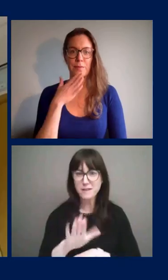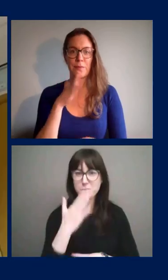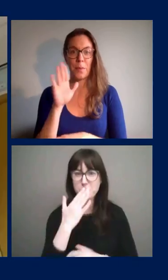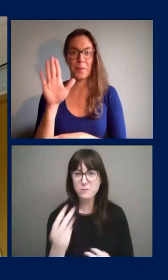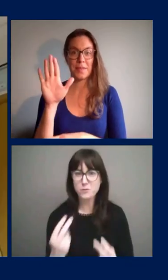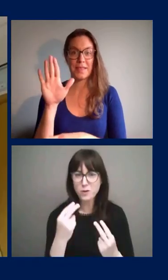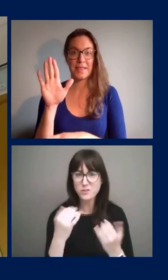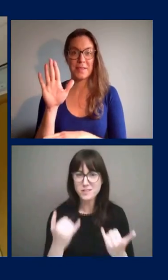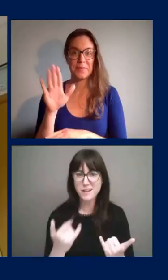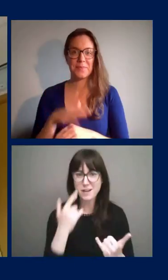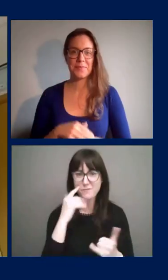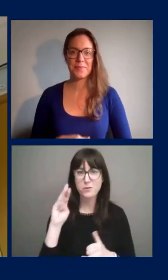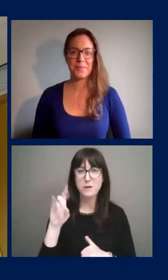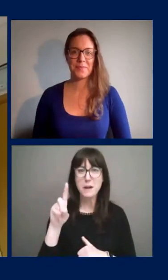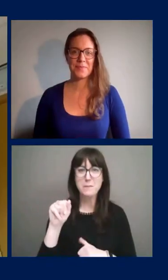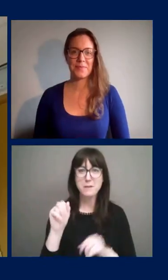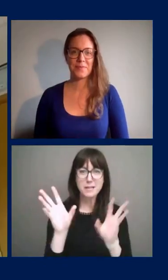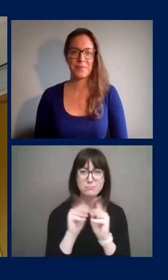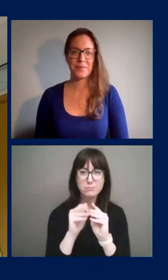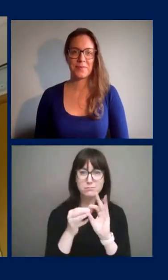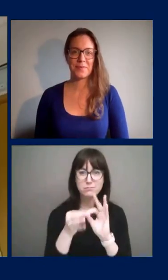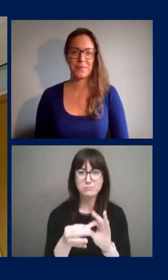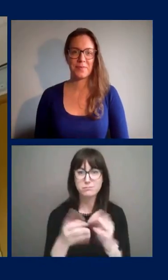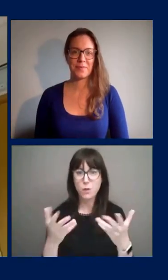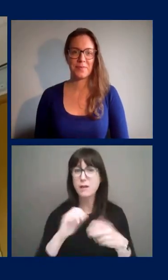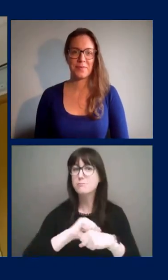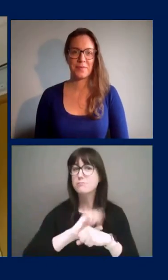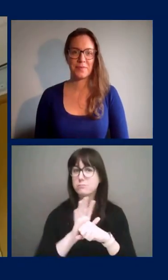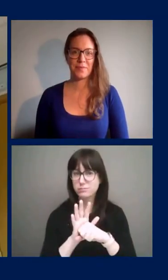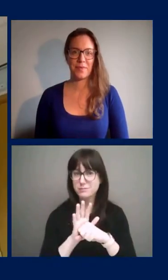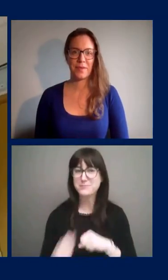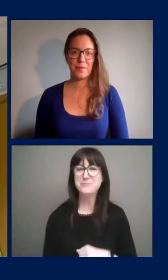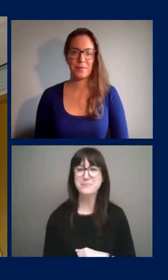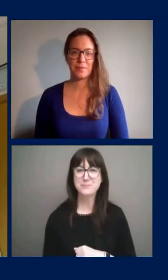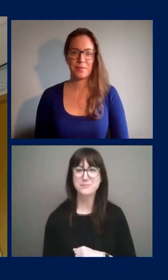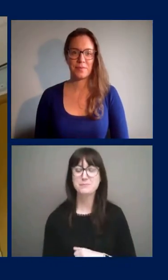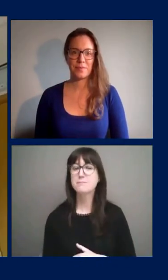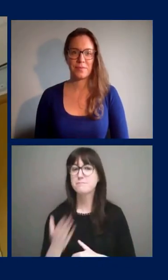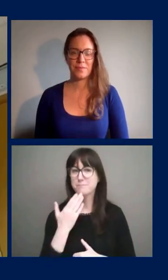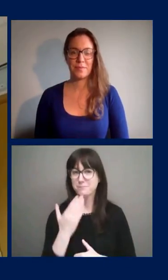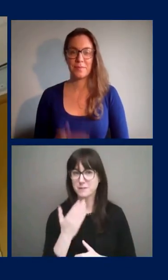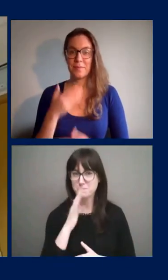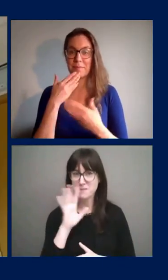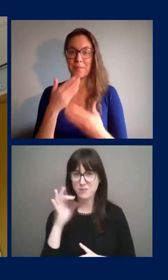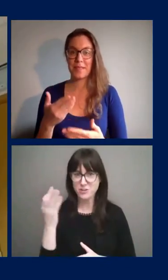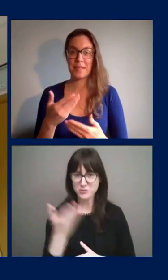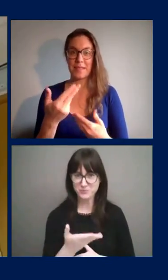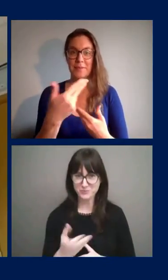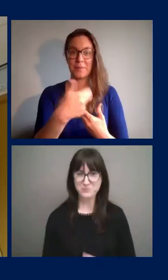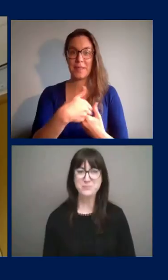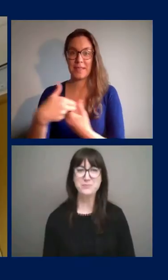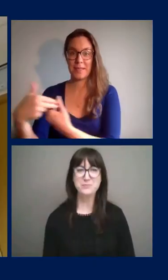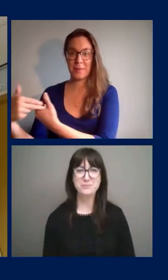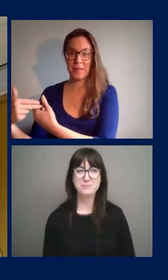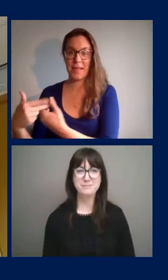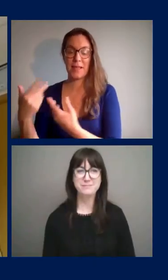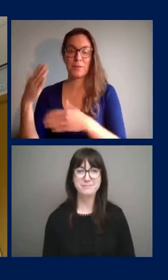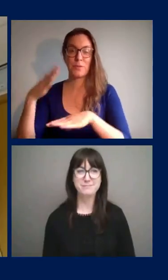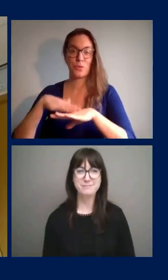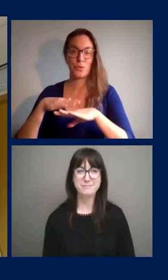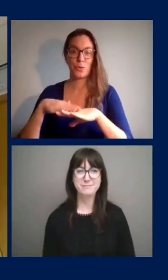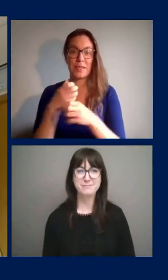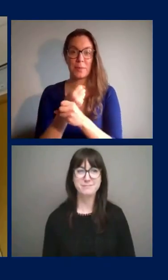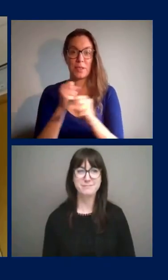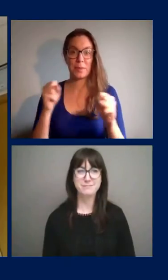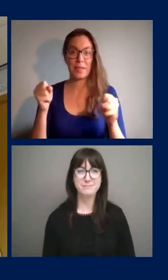Today's media availability on the novel coronavirus COVID-19. Merci de vous joindre à vous pour cette disponibilité, mais déjà au sujet du